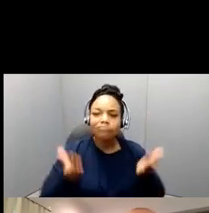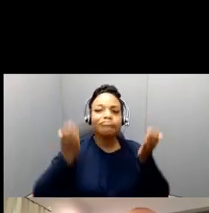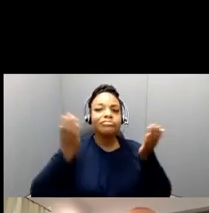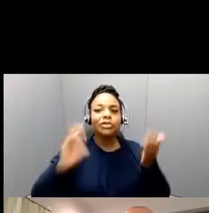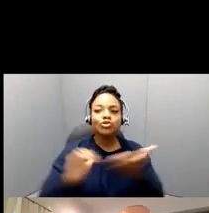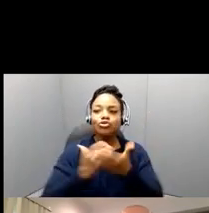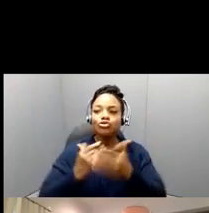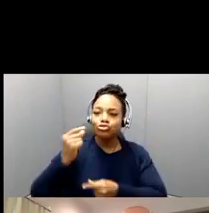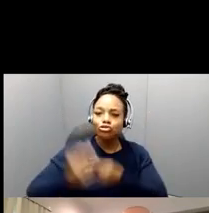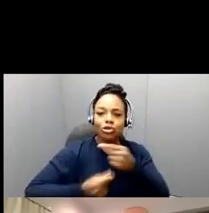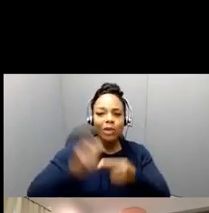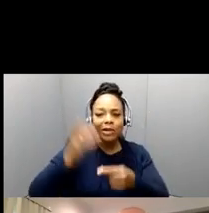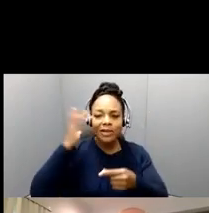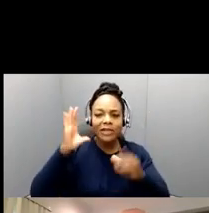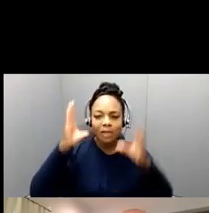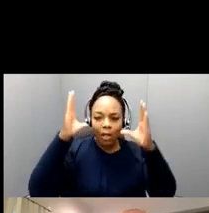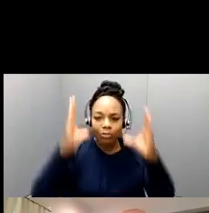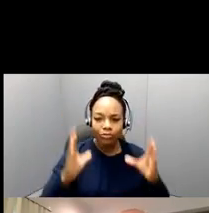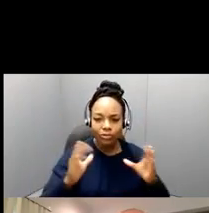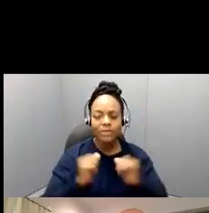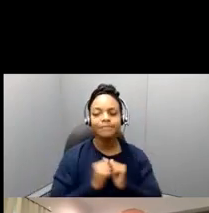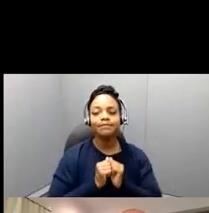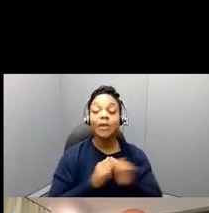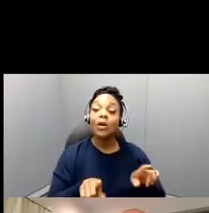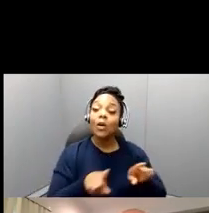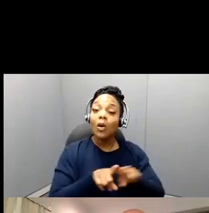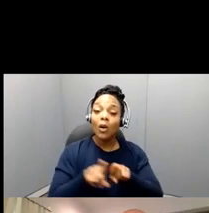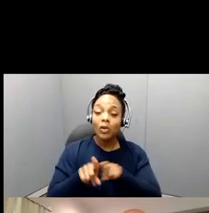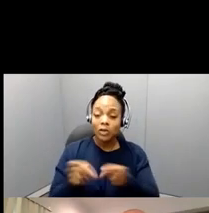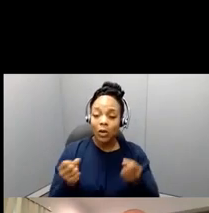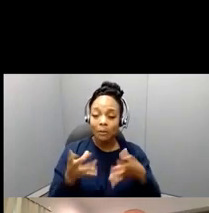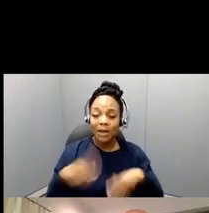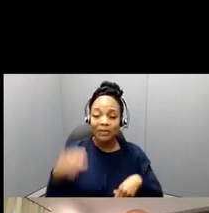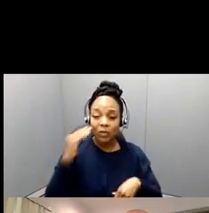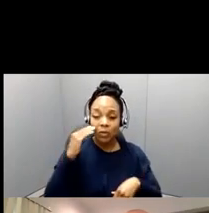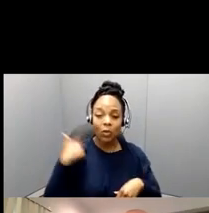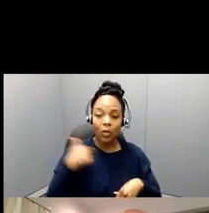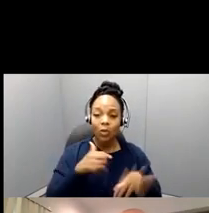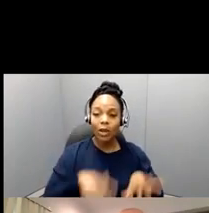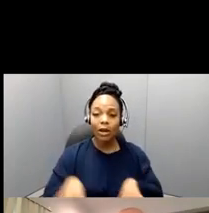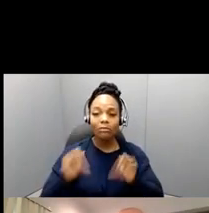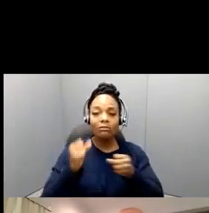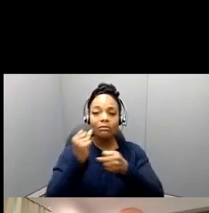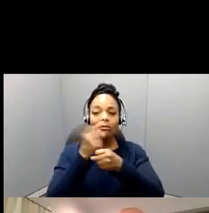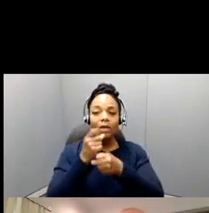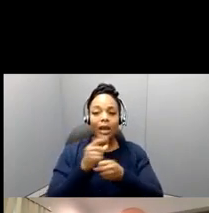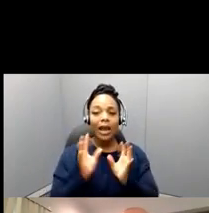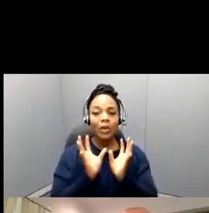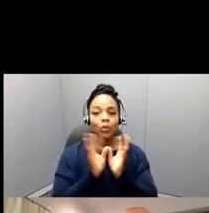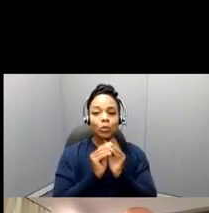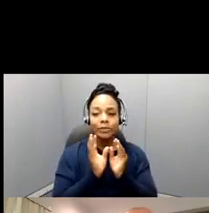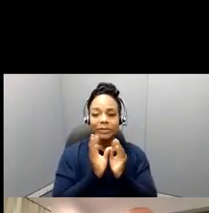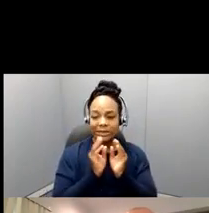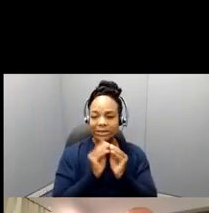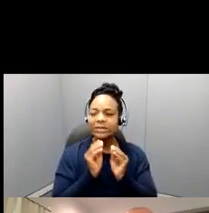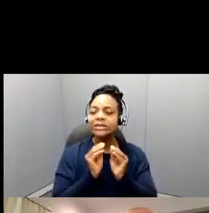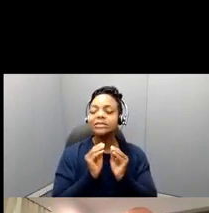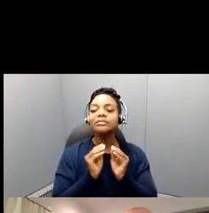meeting that we have each year that brings together over 15,000 scholars across